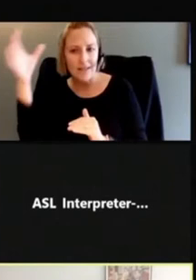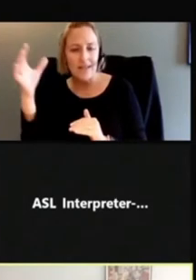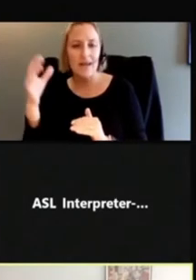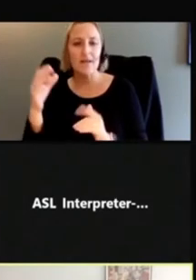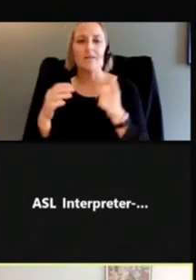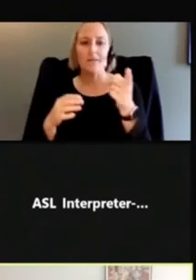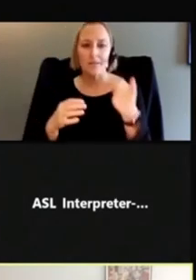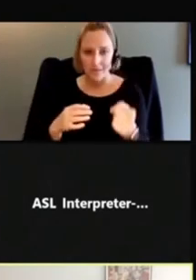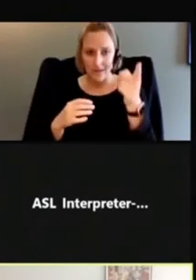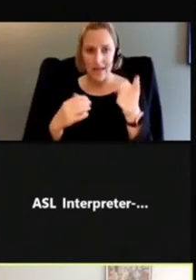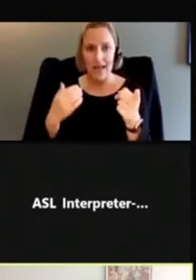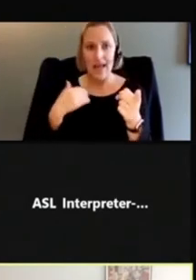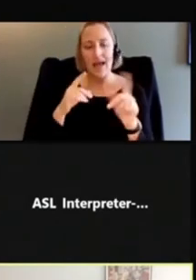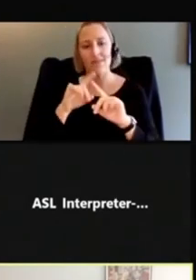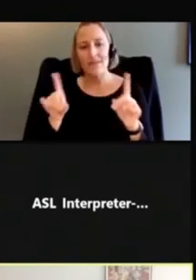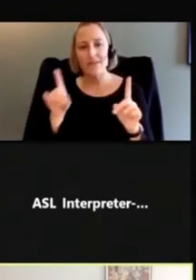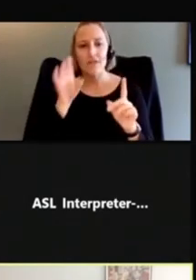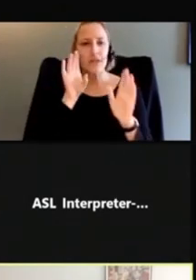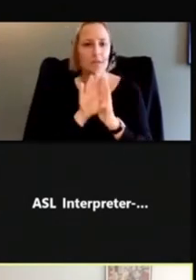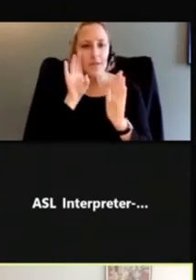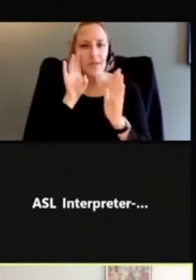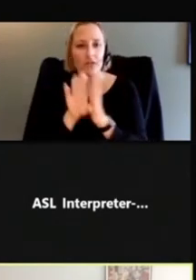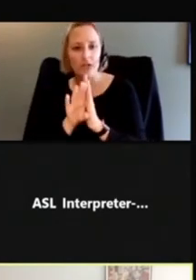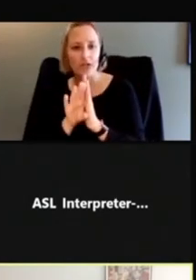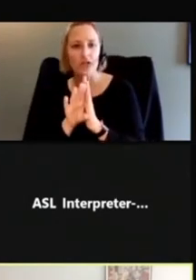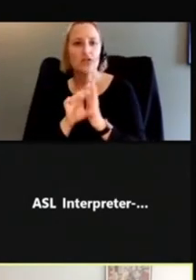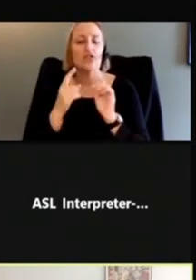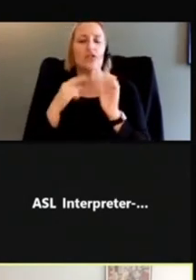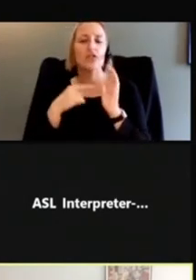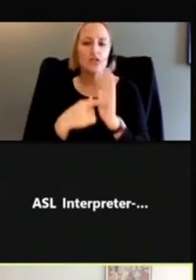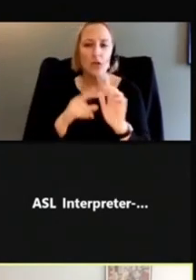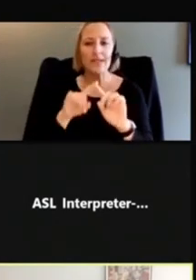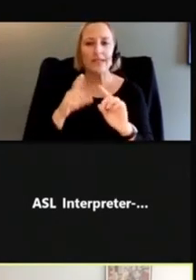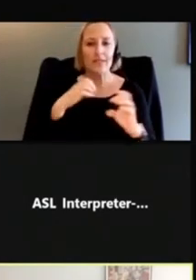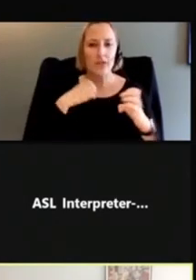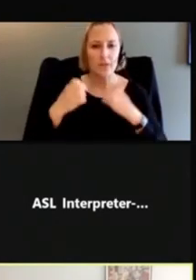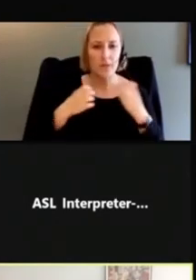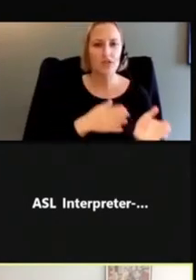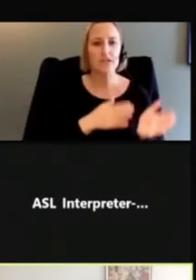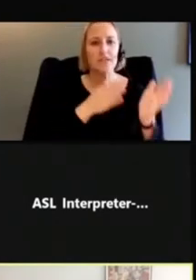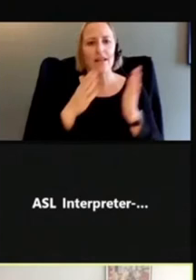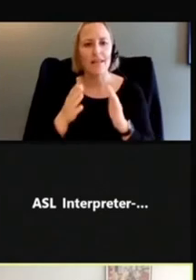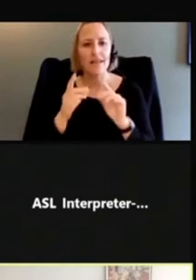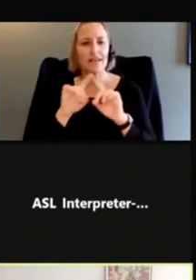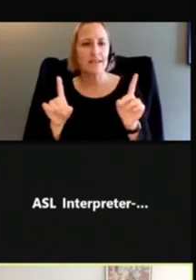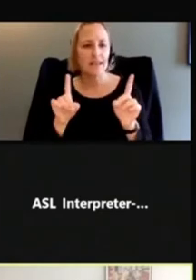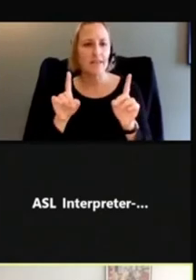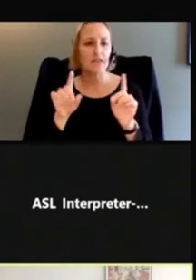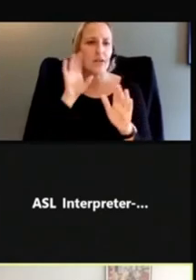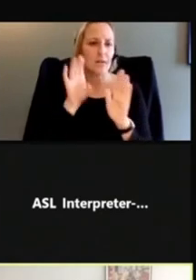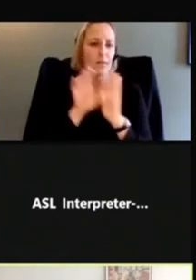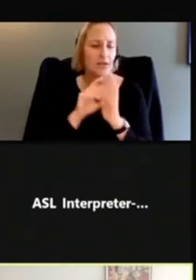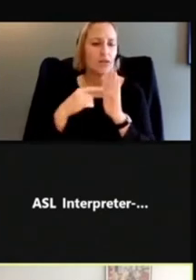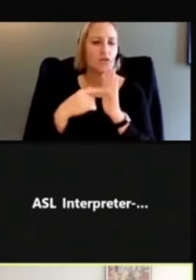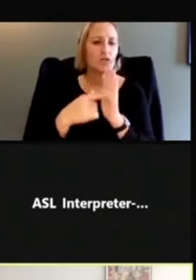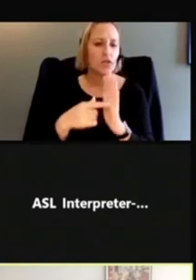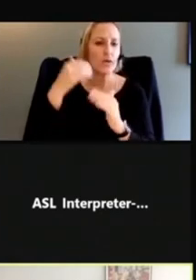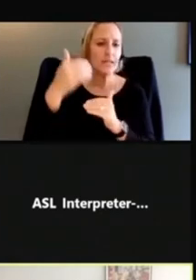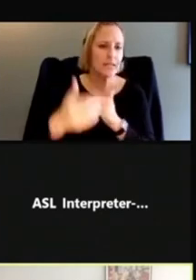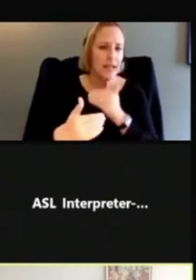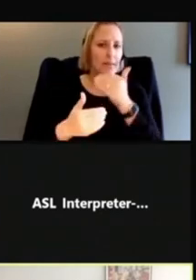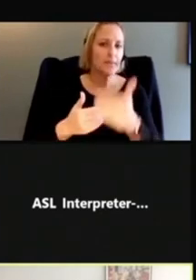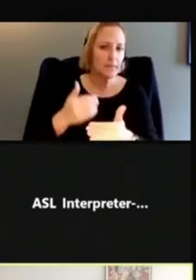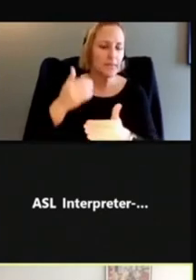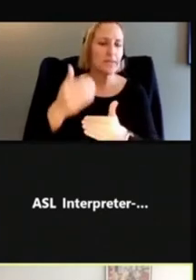showing different emotions, and then a series of icons showing steps to slow the spread of COVID